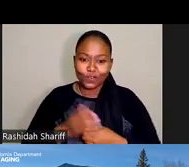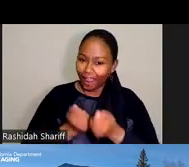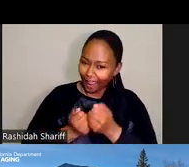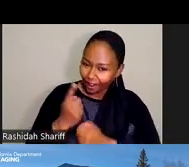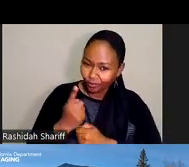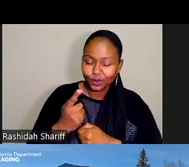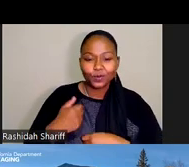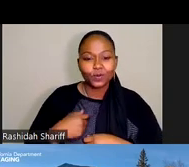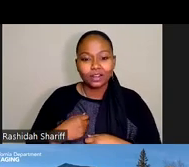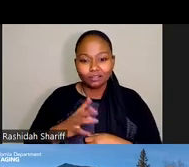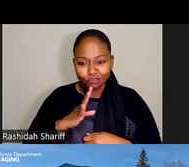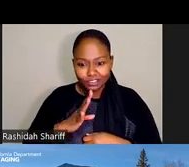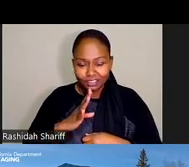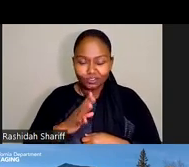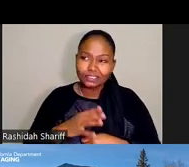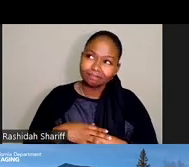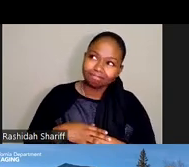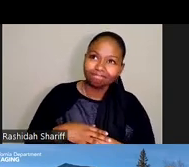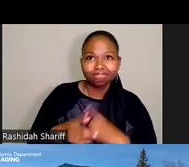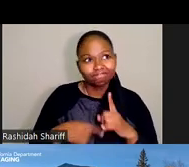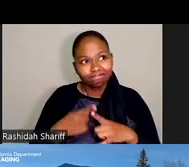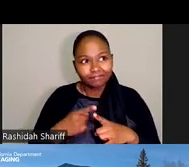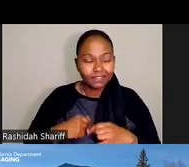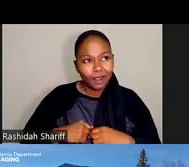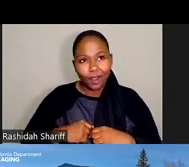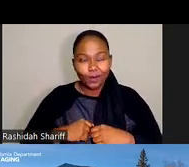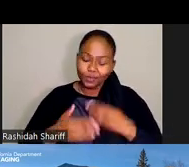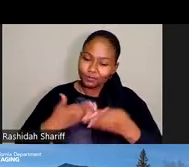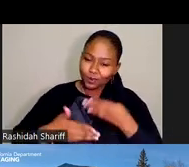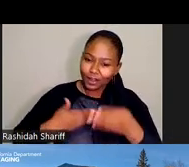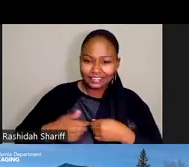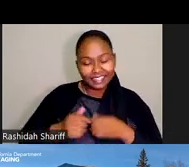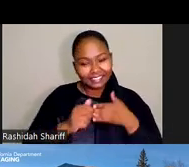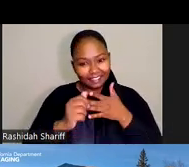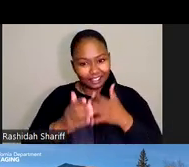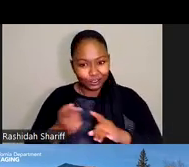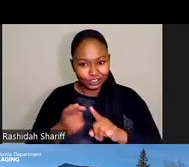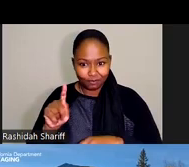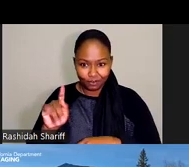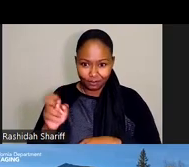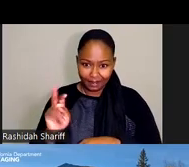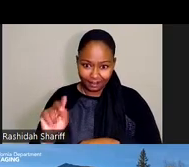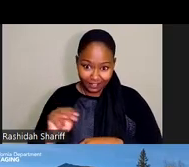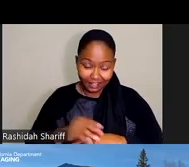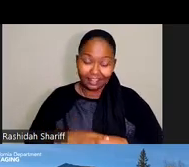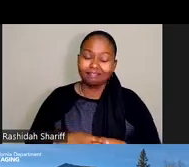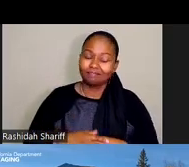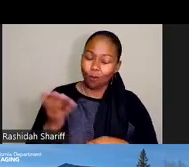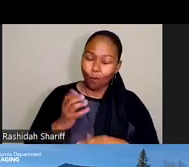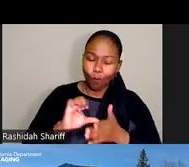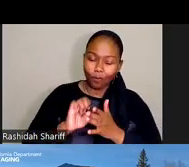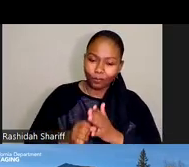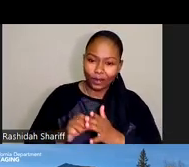spoke so highly of the group and the process and especially Kevin's leadership. And I was just really impressed